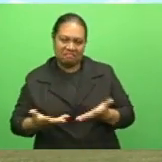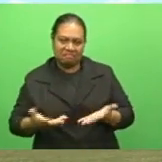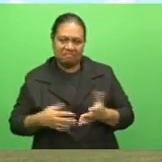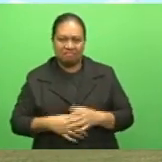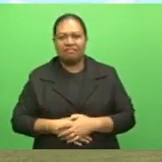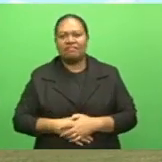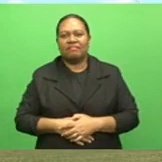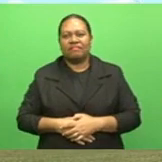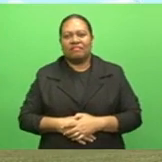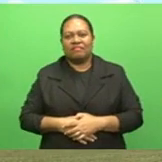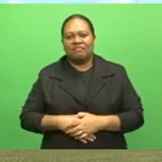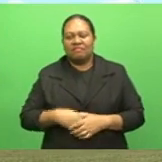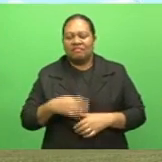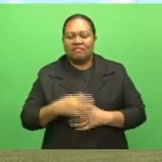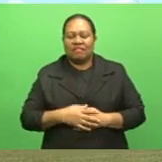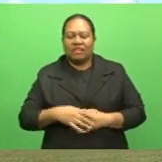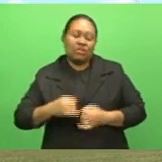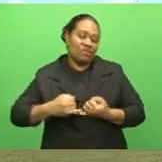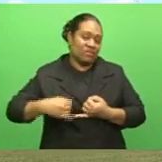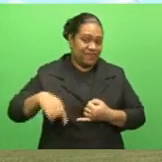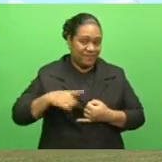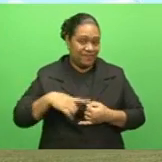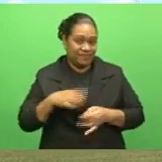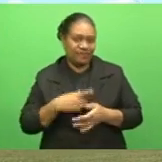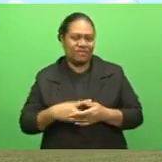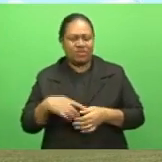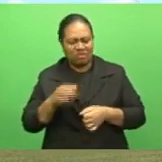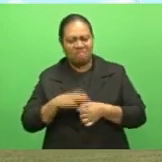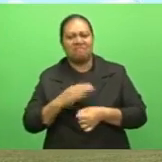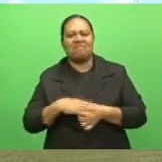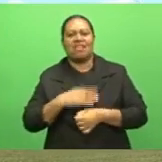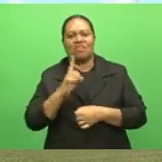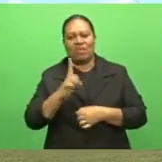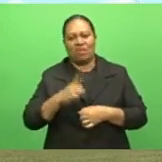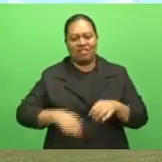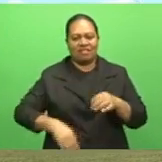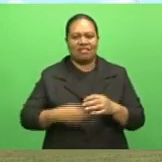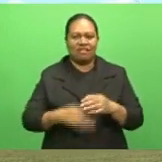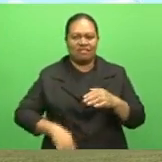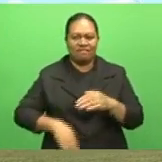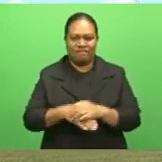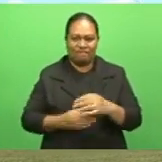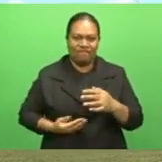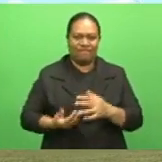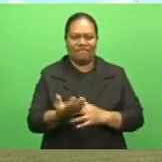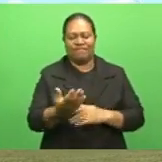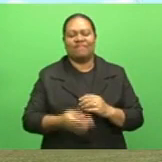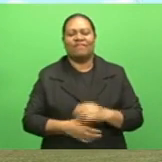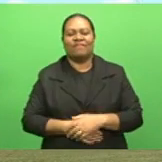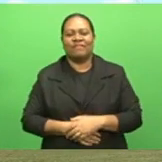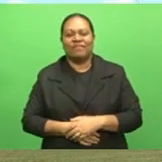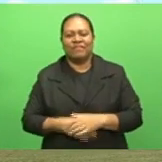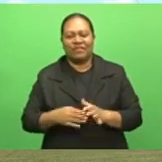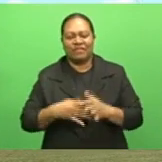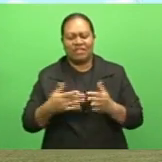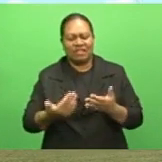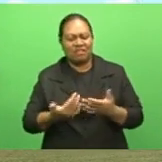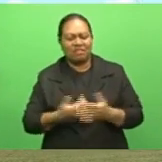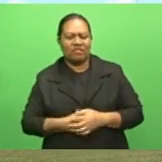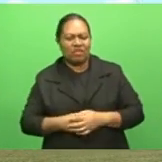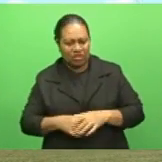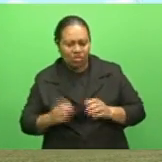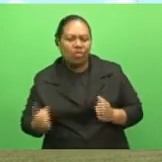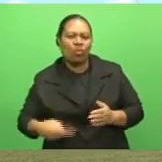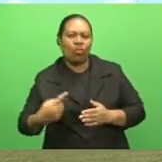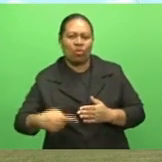And we didn't take them. Suva managed to get a goal. But as I said, the plus point was that we came back, managed to equalize. We kept on pushing up.